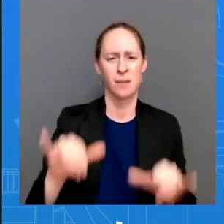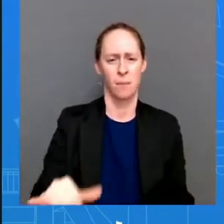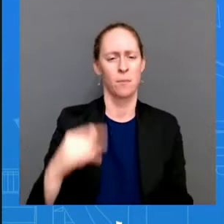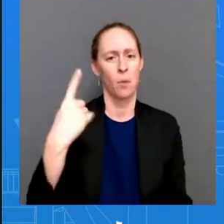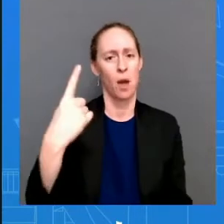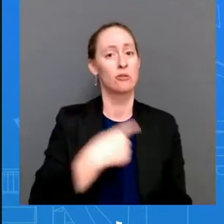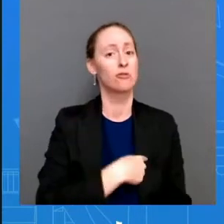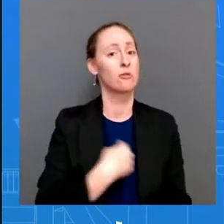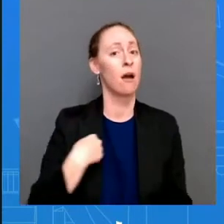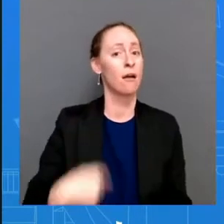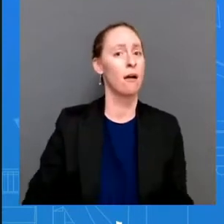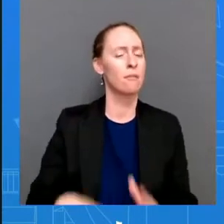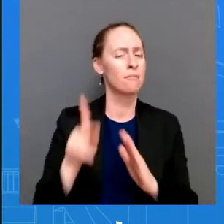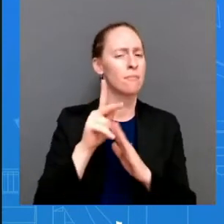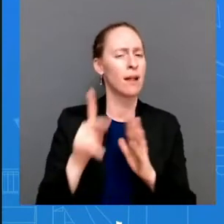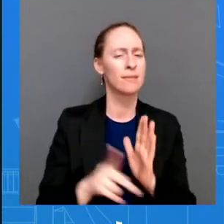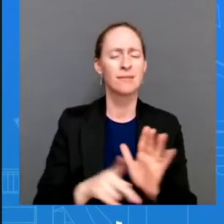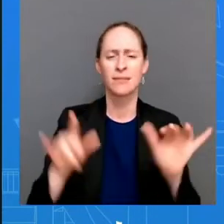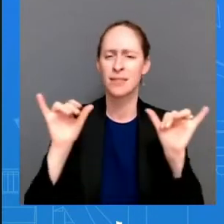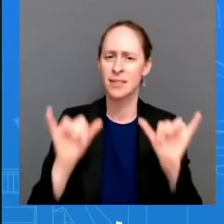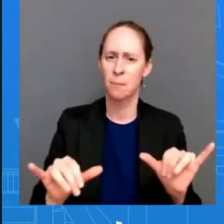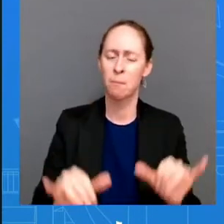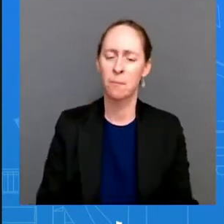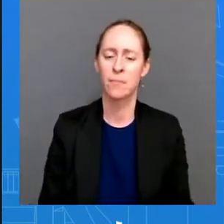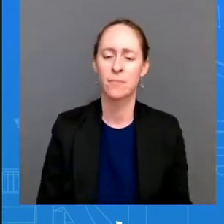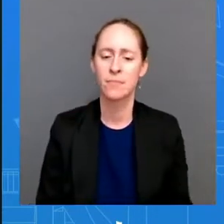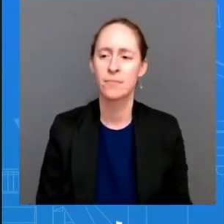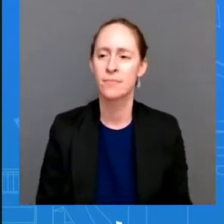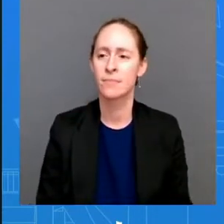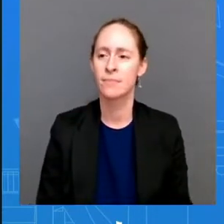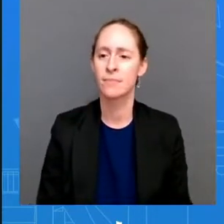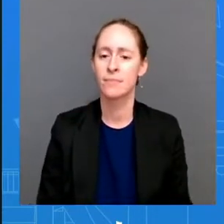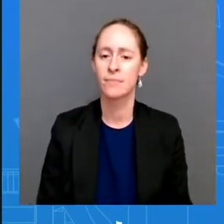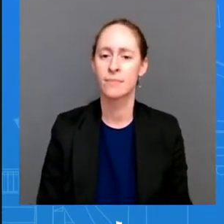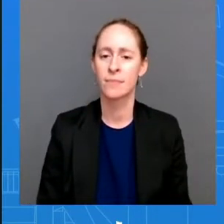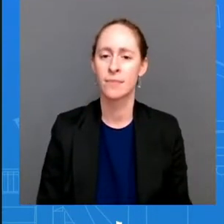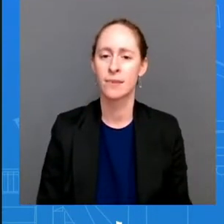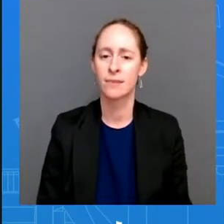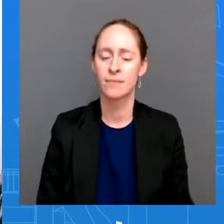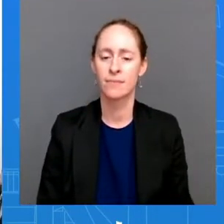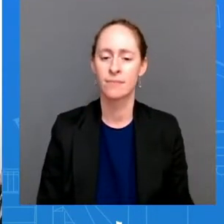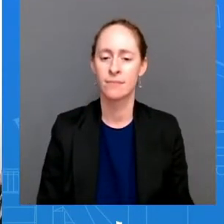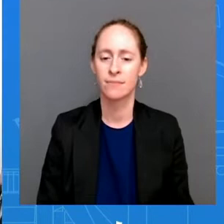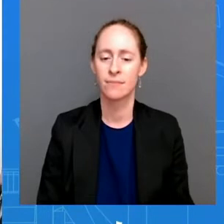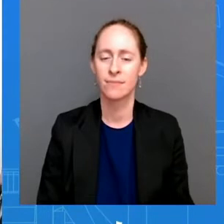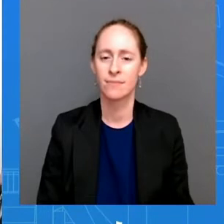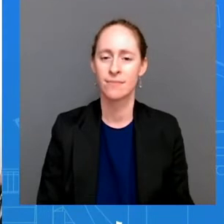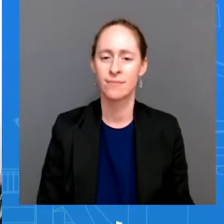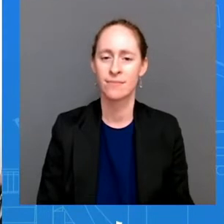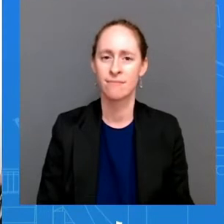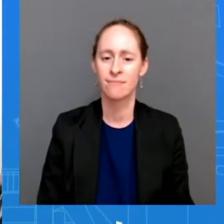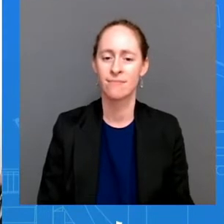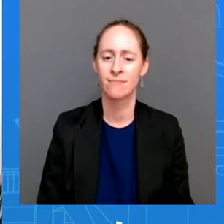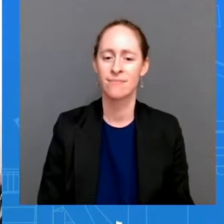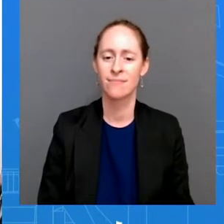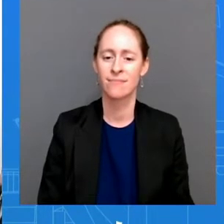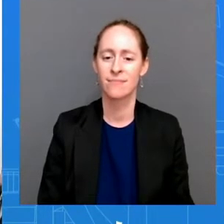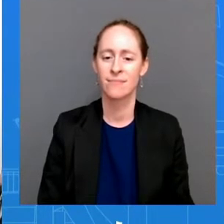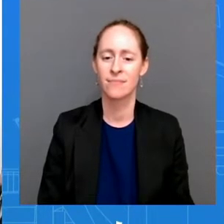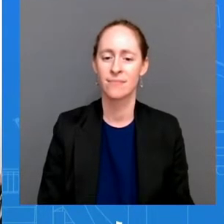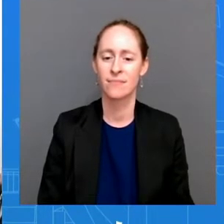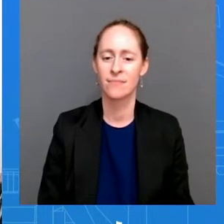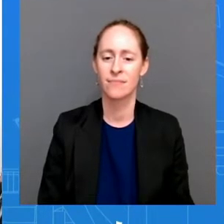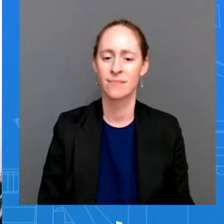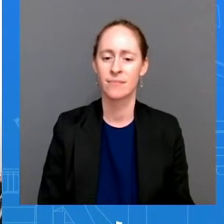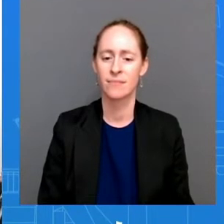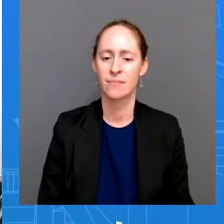have a taiwan question and also another kind of question just um your problem of peter's question with uh the pla